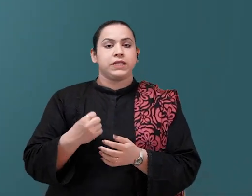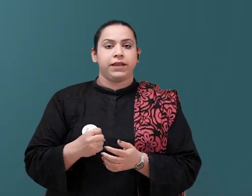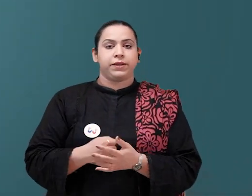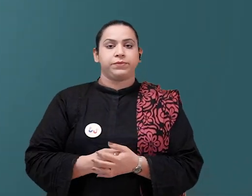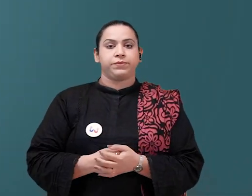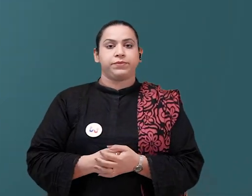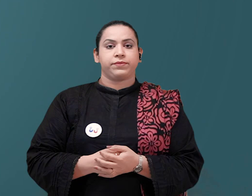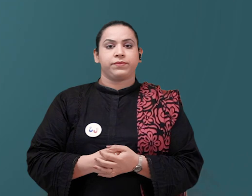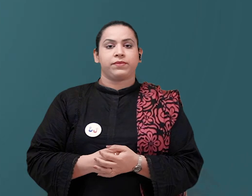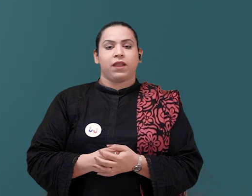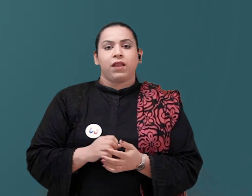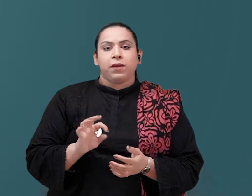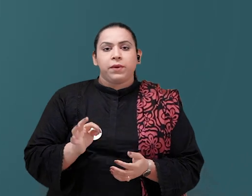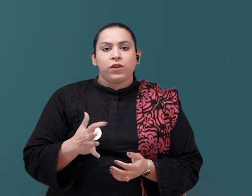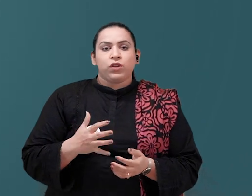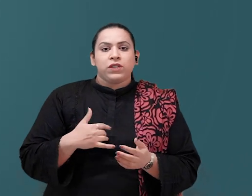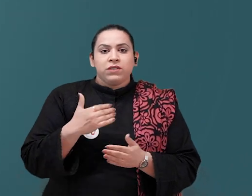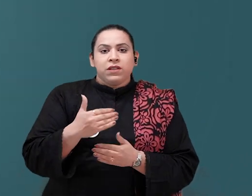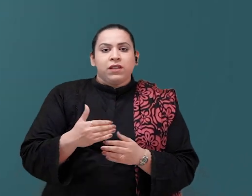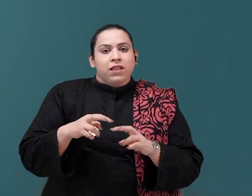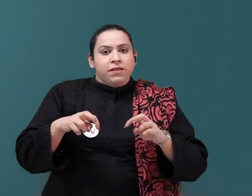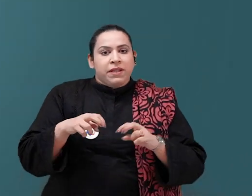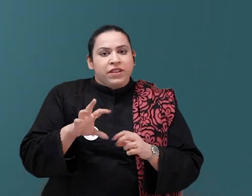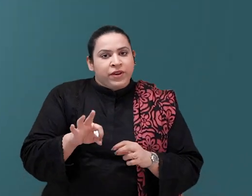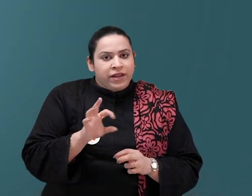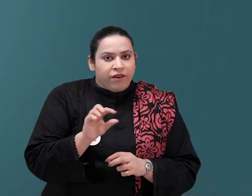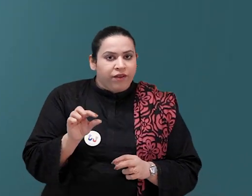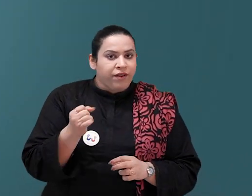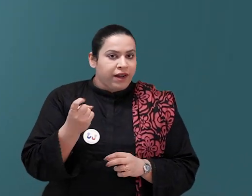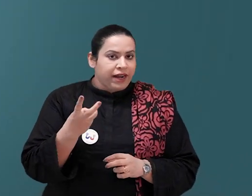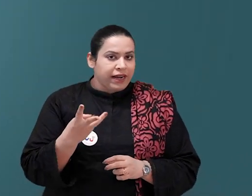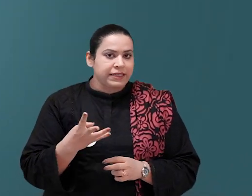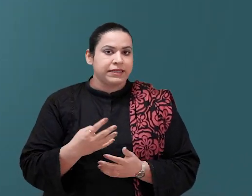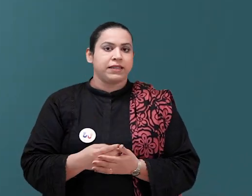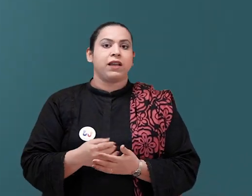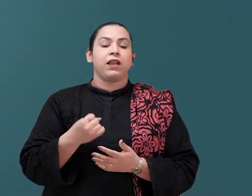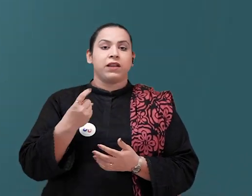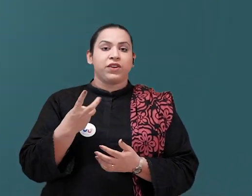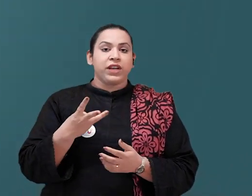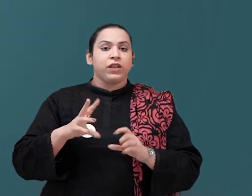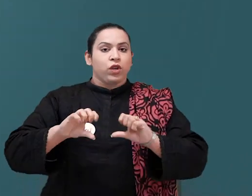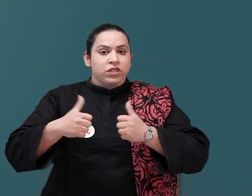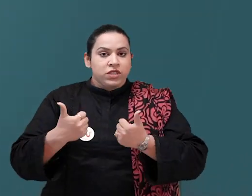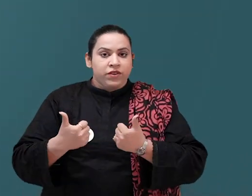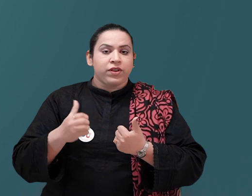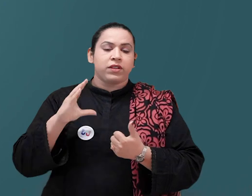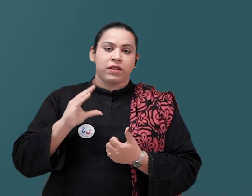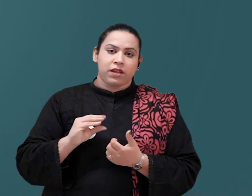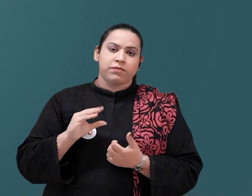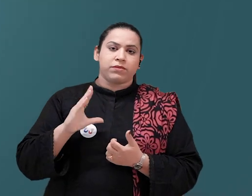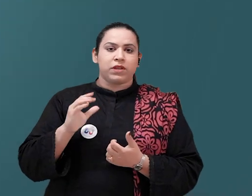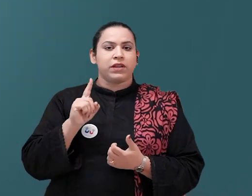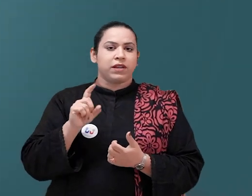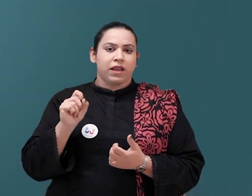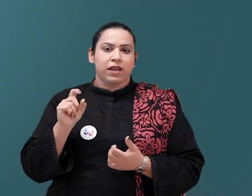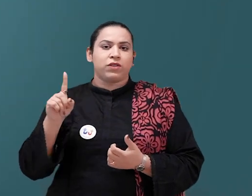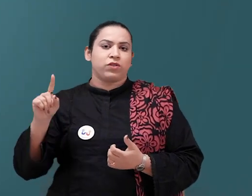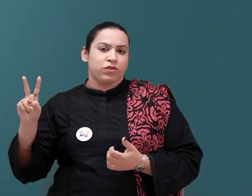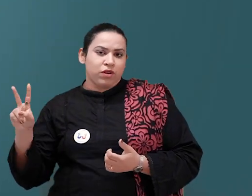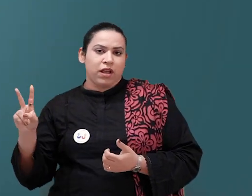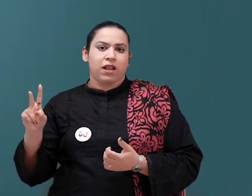when you reach a specific rating. to achieve that are 10 to 12 tournaments, at international level.